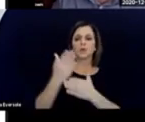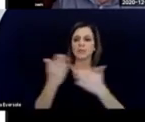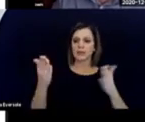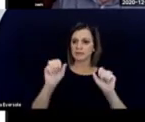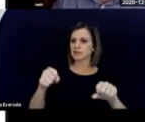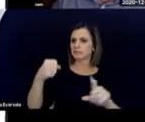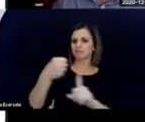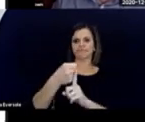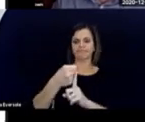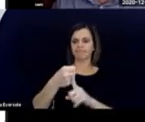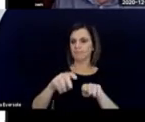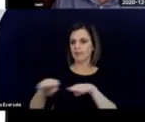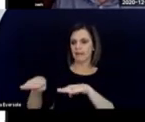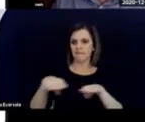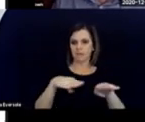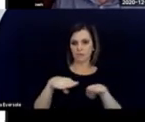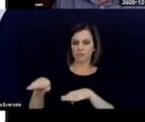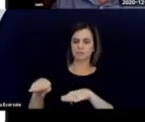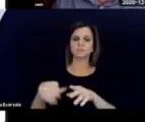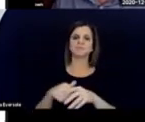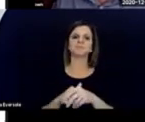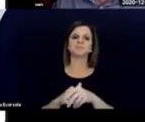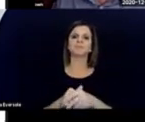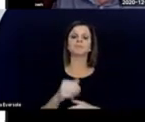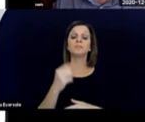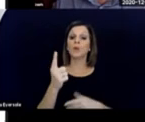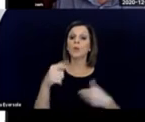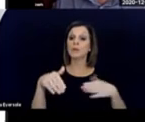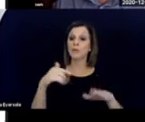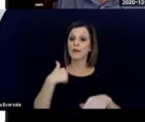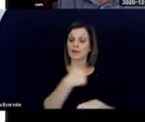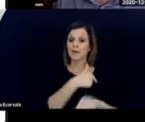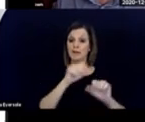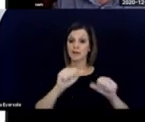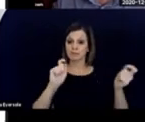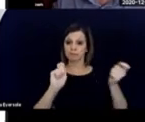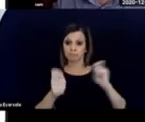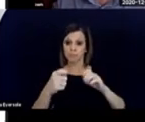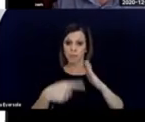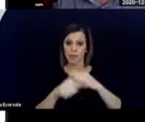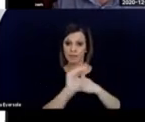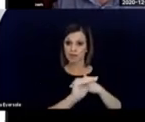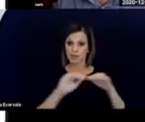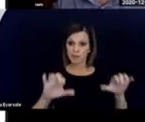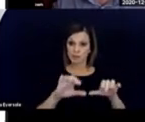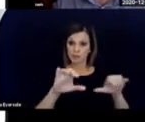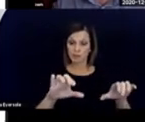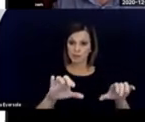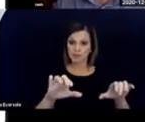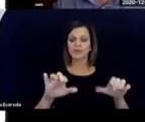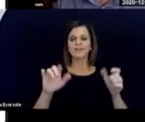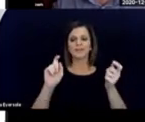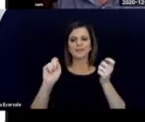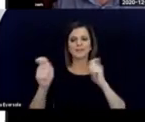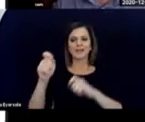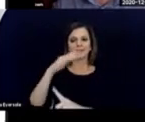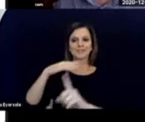behavior. And one way we can modify what the child is doing is to change features of the environment.